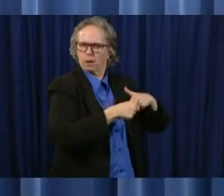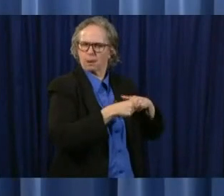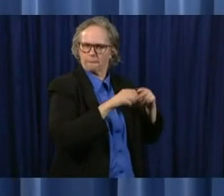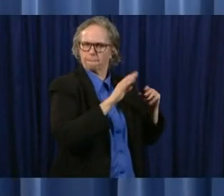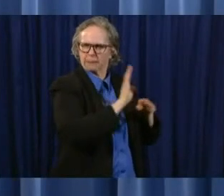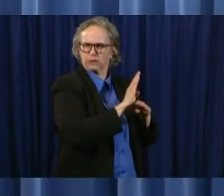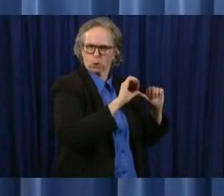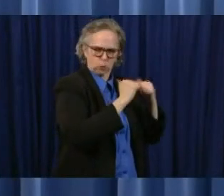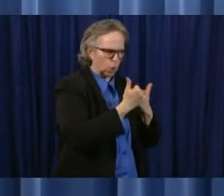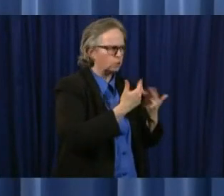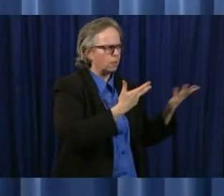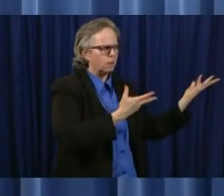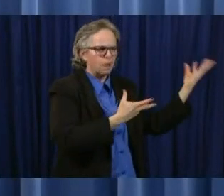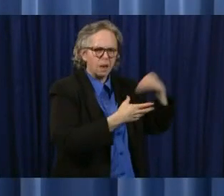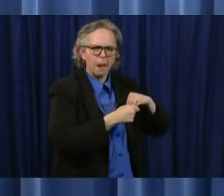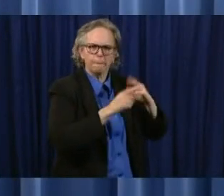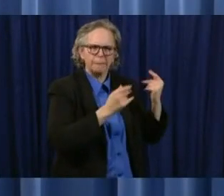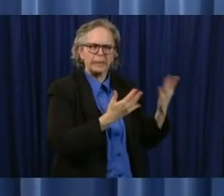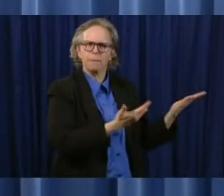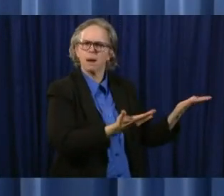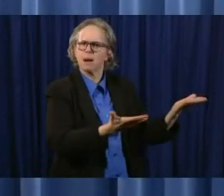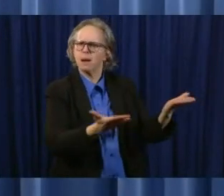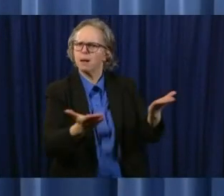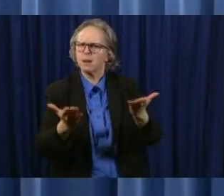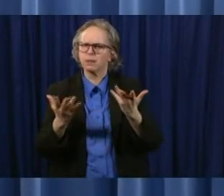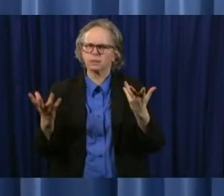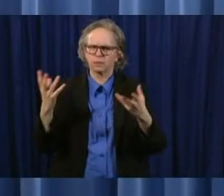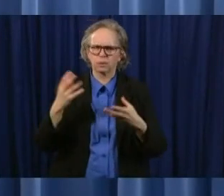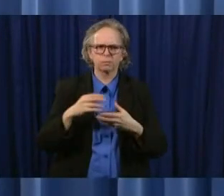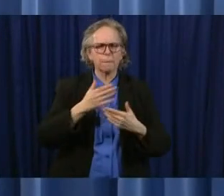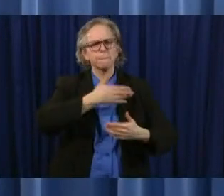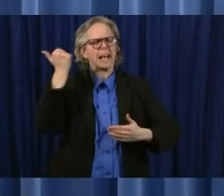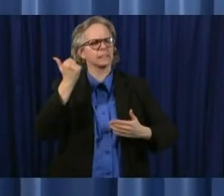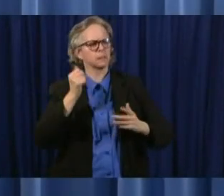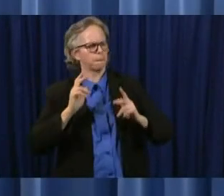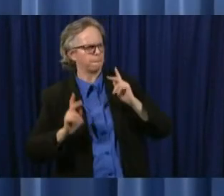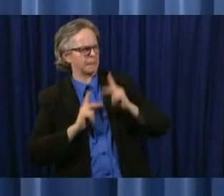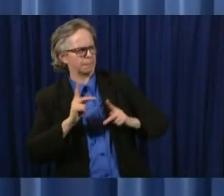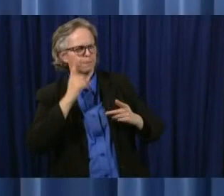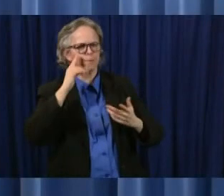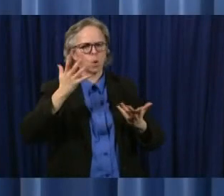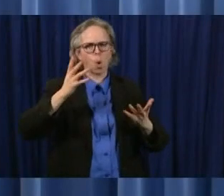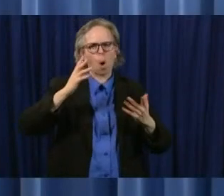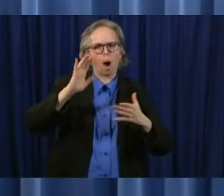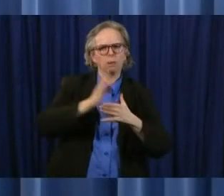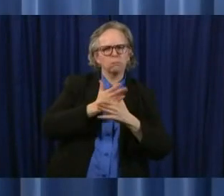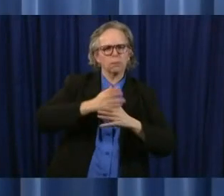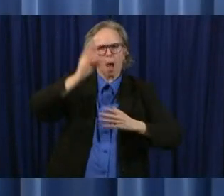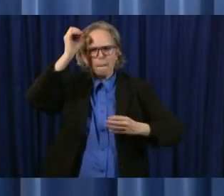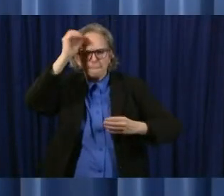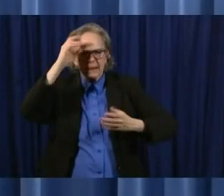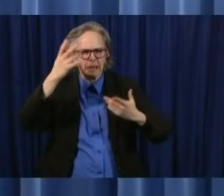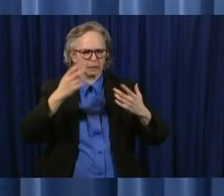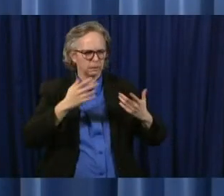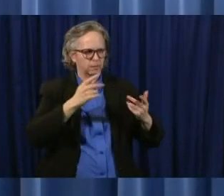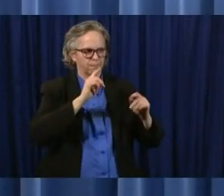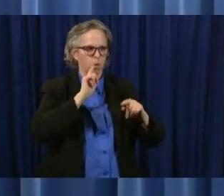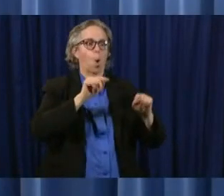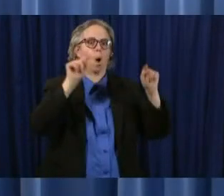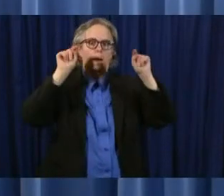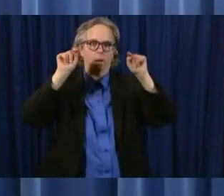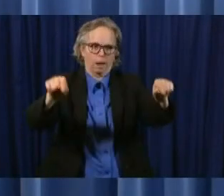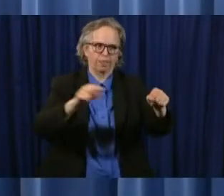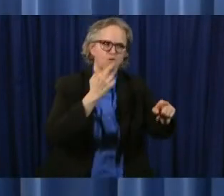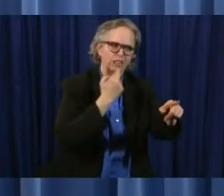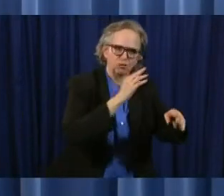uh and ask their members to identify people and their districts who might be part of this group they will